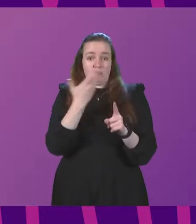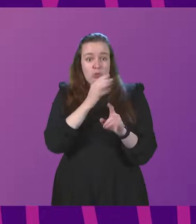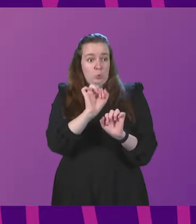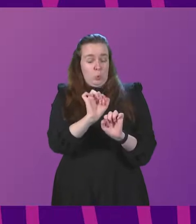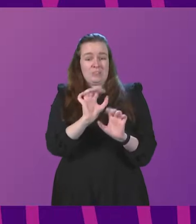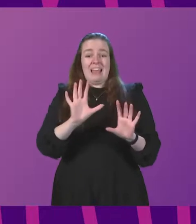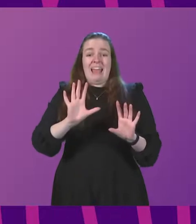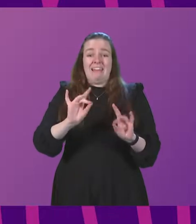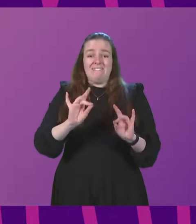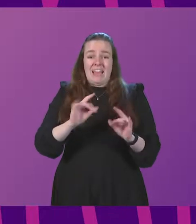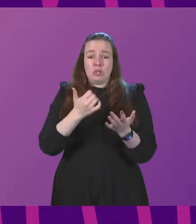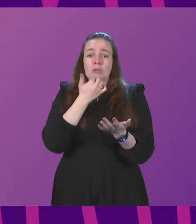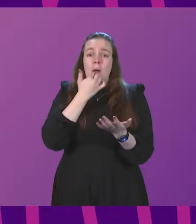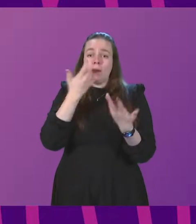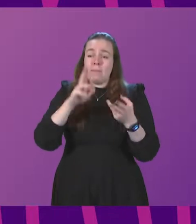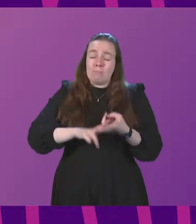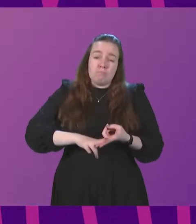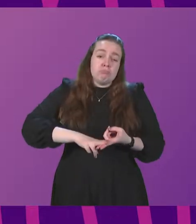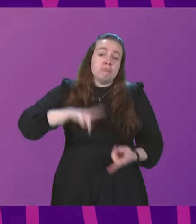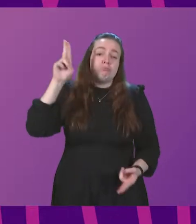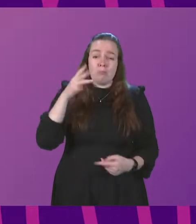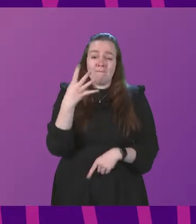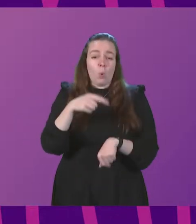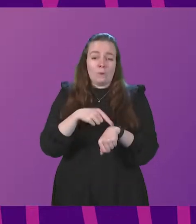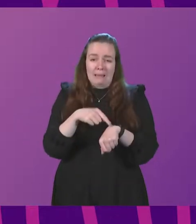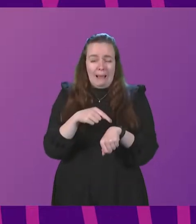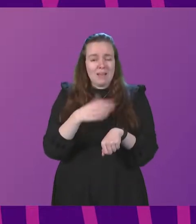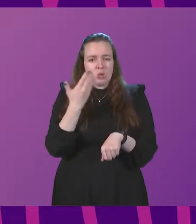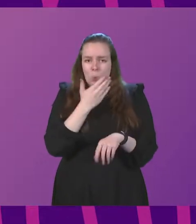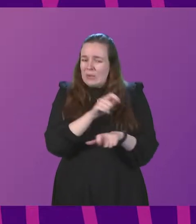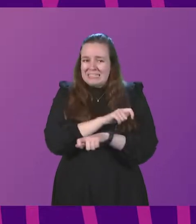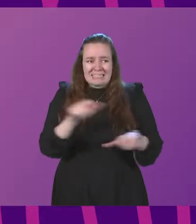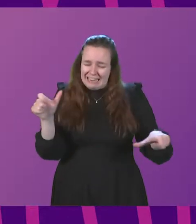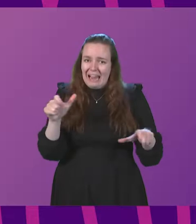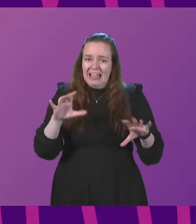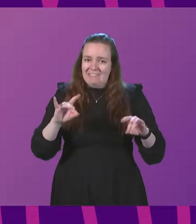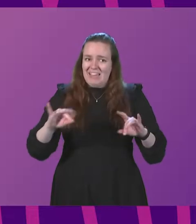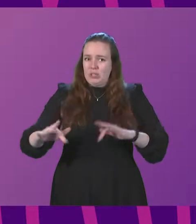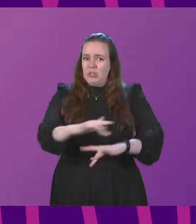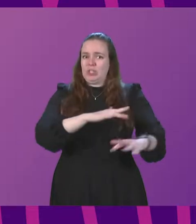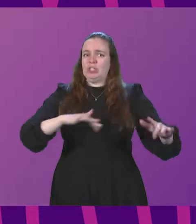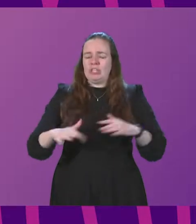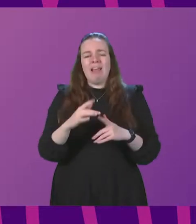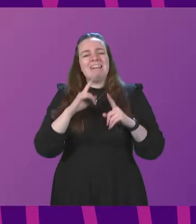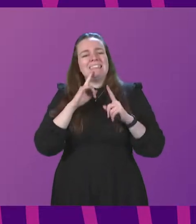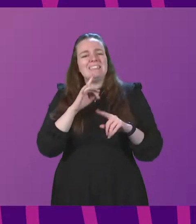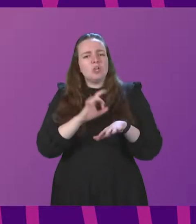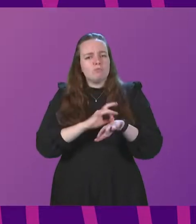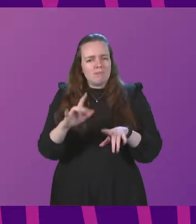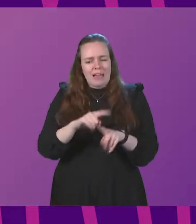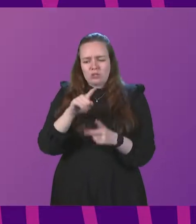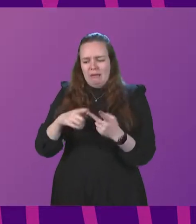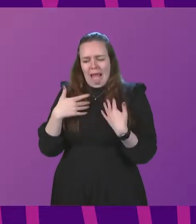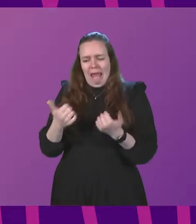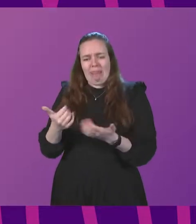rates have quadrupled since Christmas. Schools are very much still on the front line of this pandemic. Now, the teaching profession and health and safety bodies